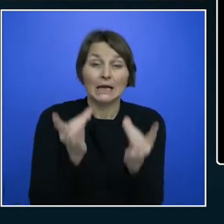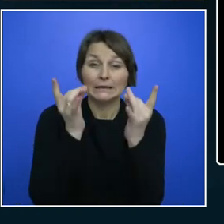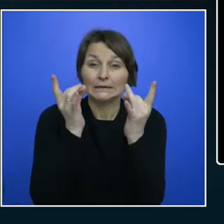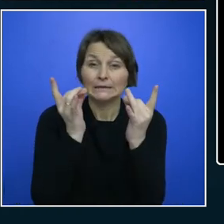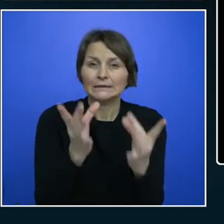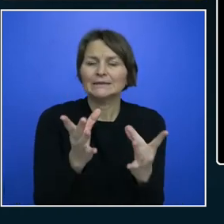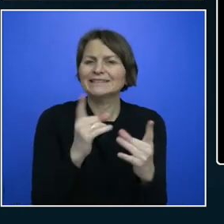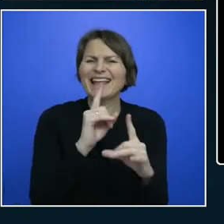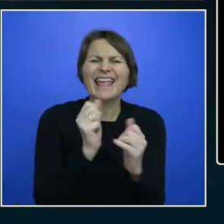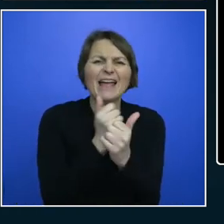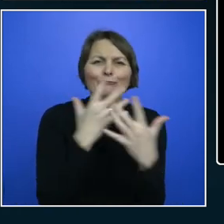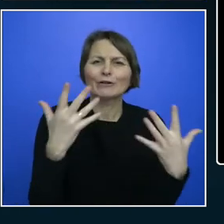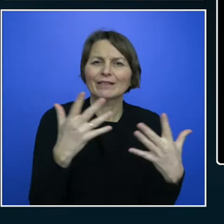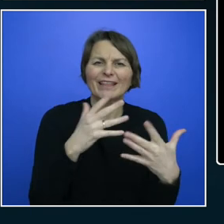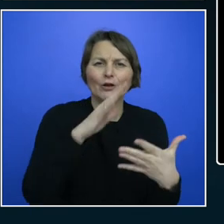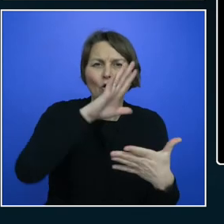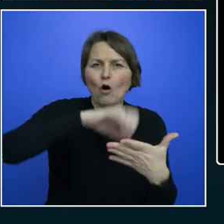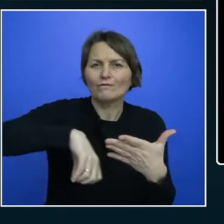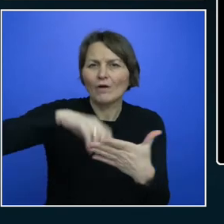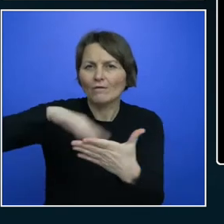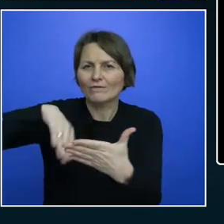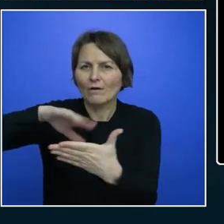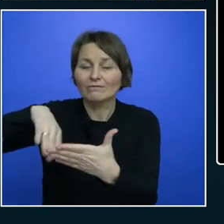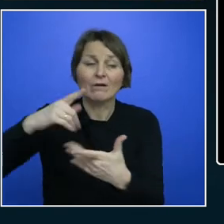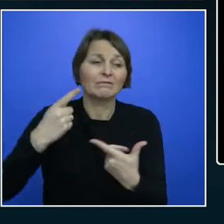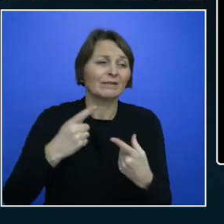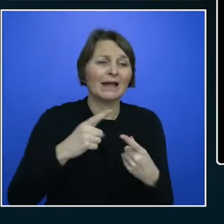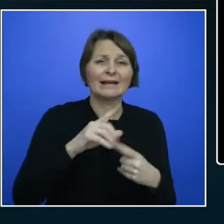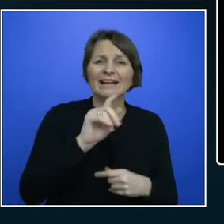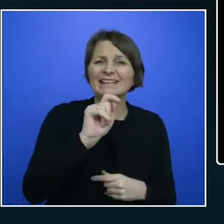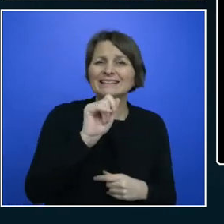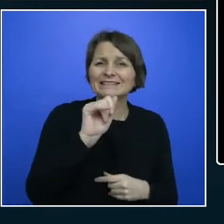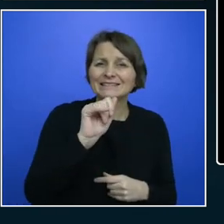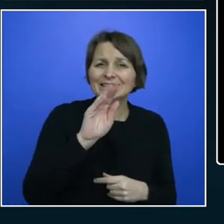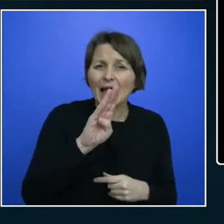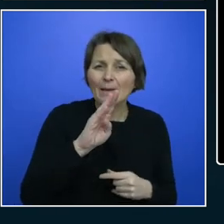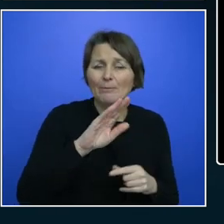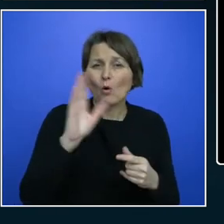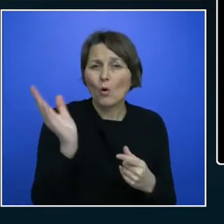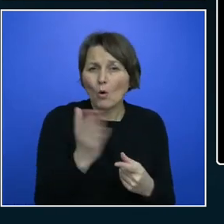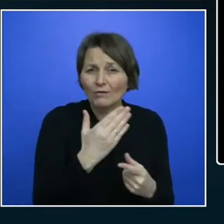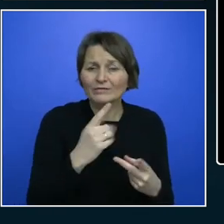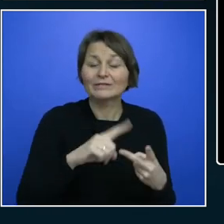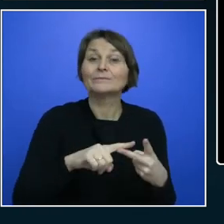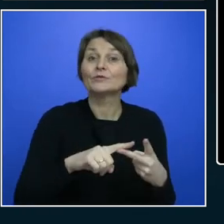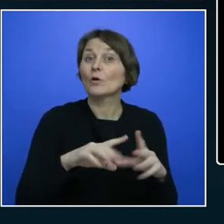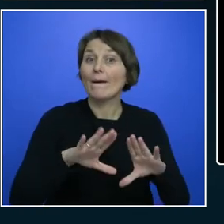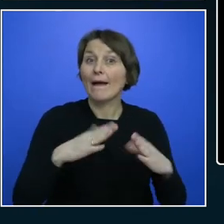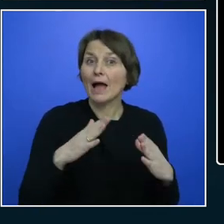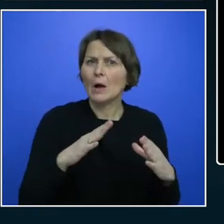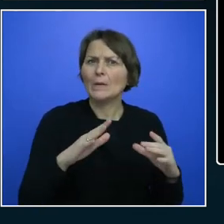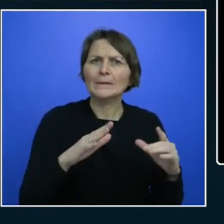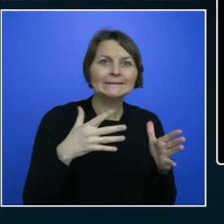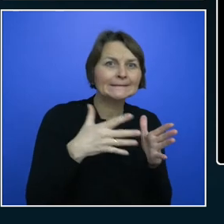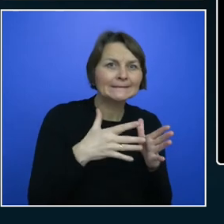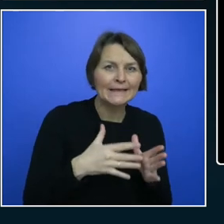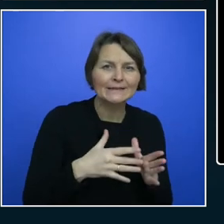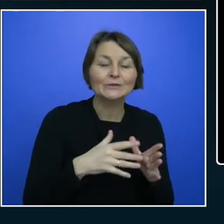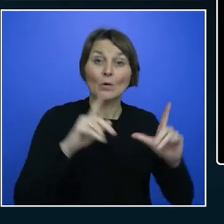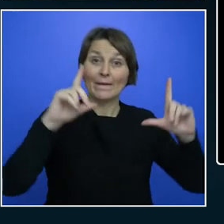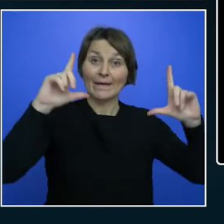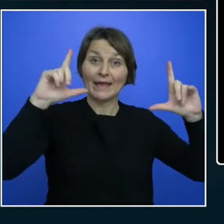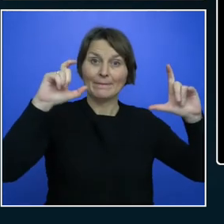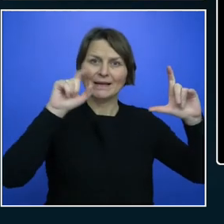stops. They've removed lists. They haven't got image out. And I can test this by going to that image and going inspect.